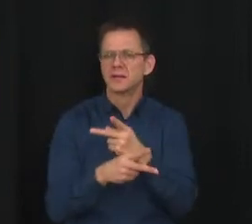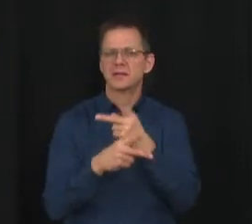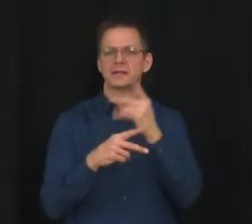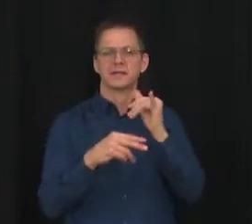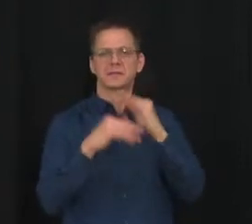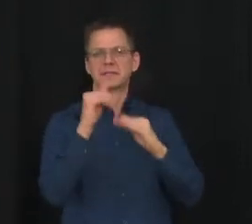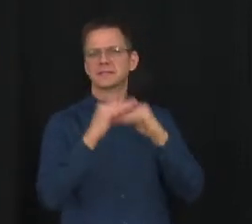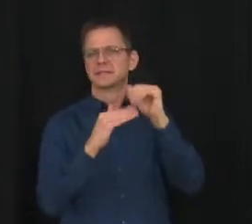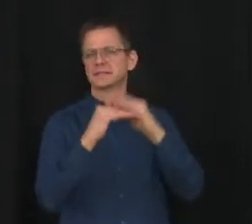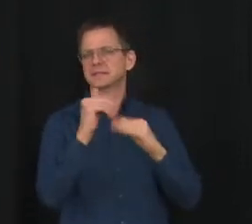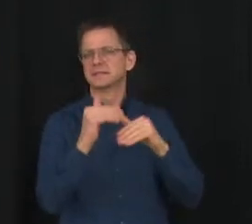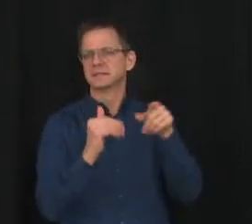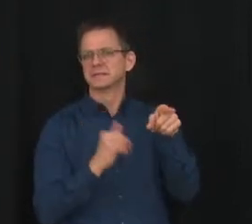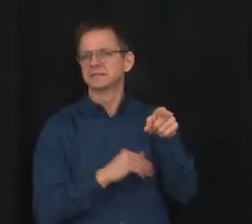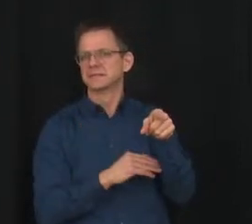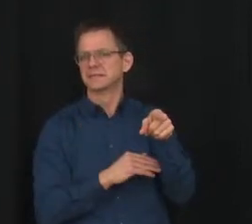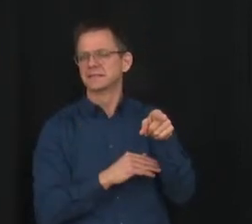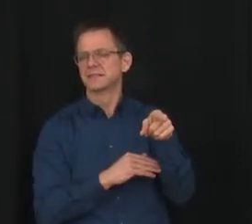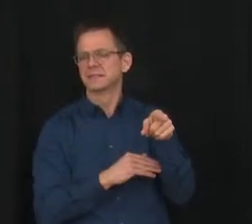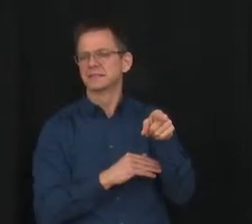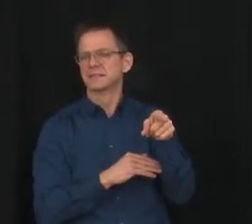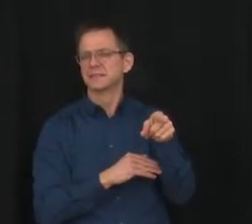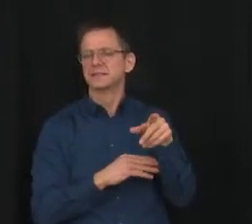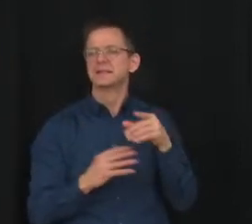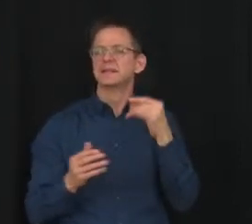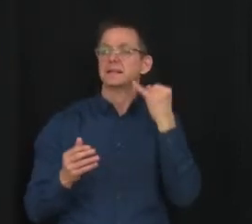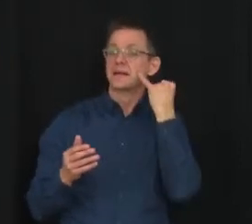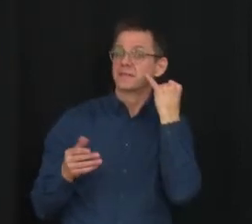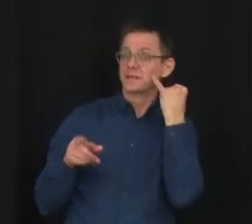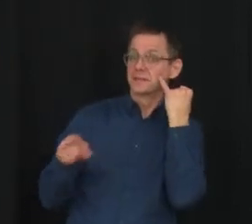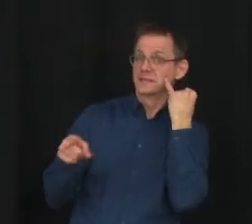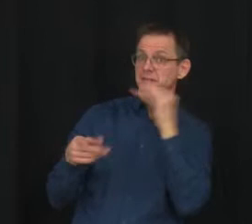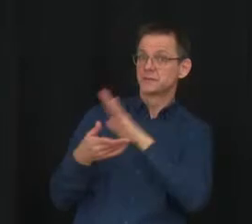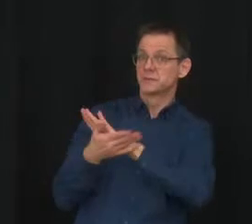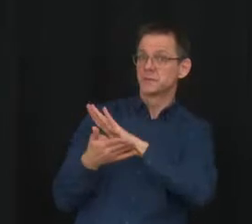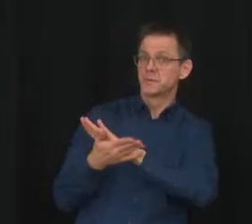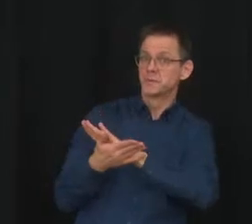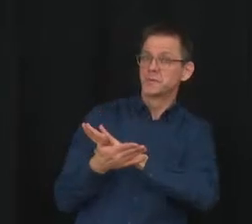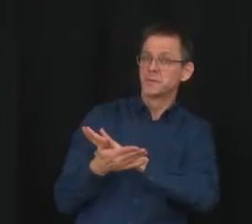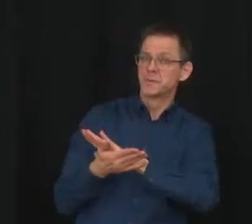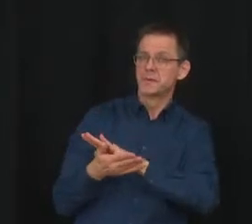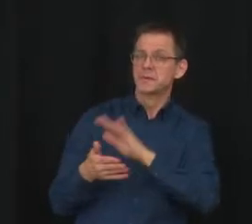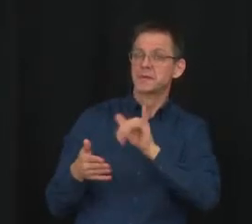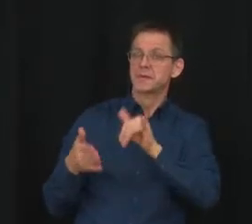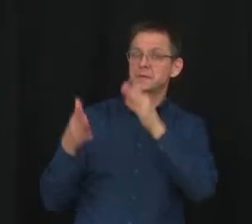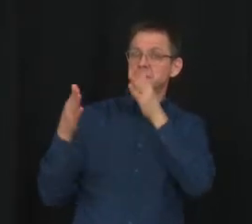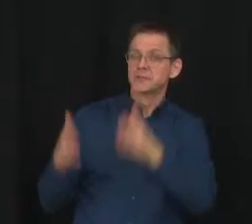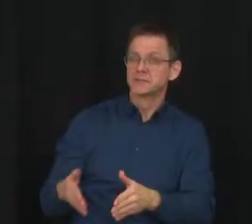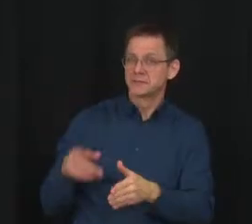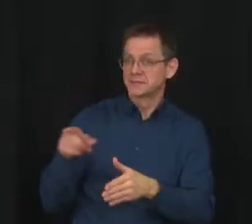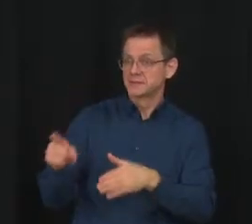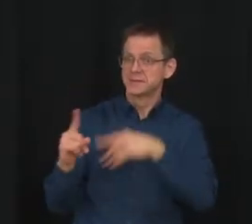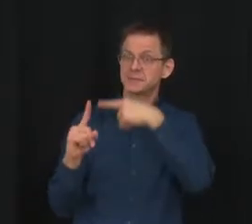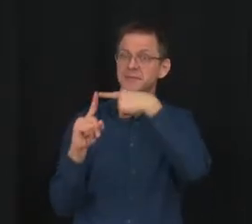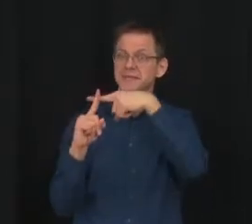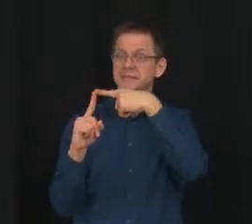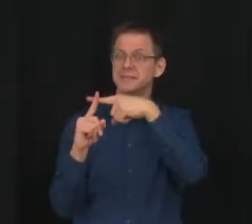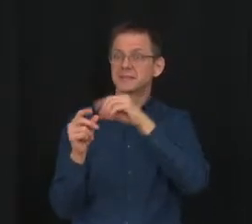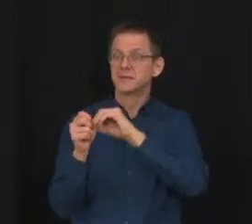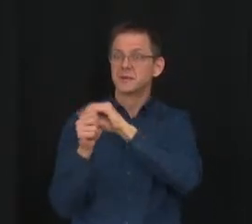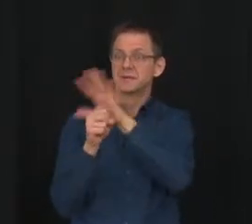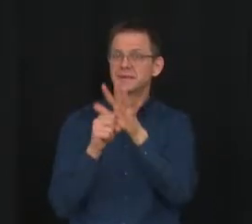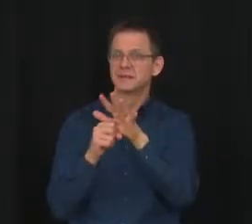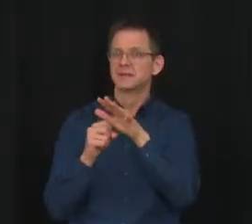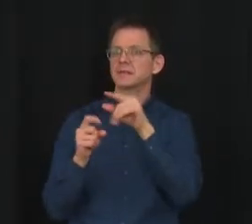will still be notified of their own test result, and they will receive a call to ensure they're aware of their isolation requirements. But AHS will no